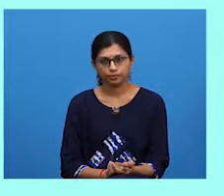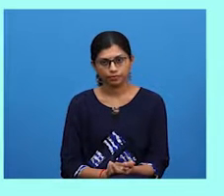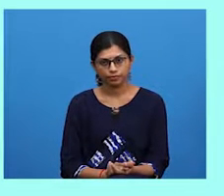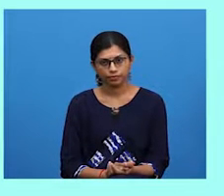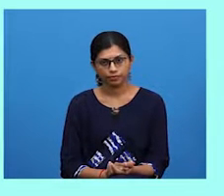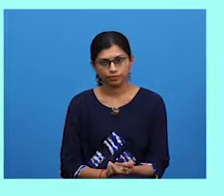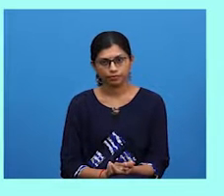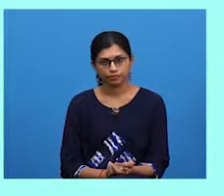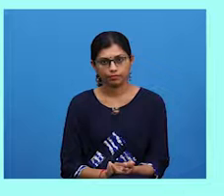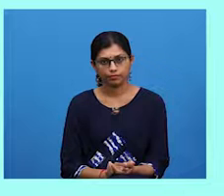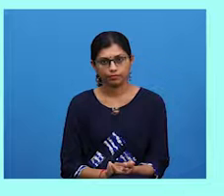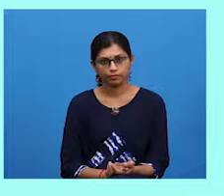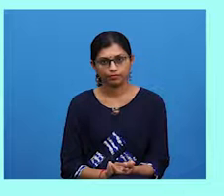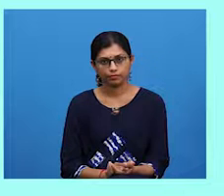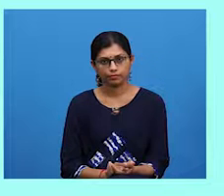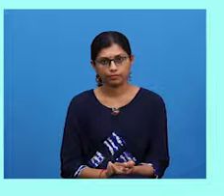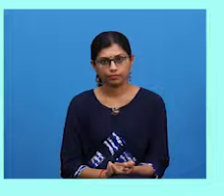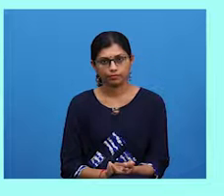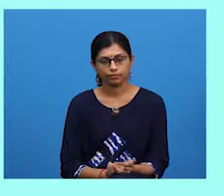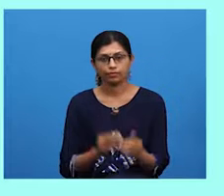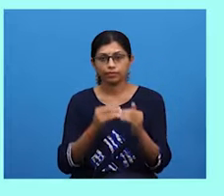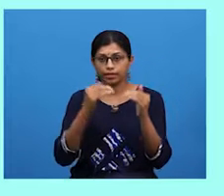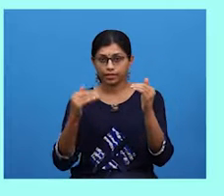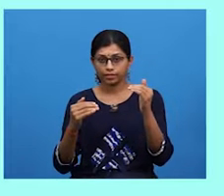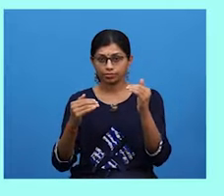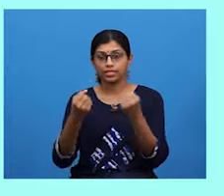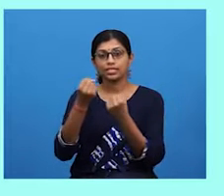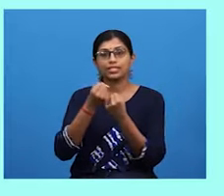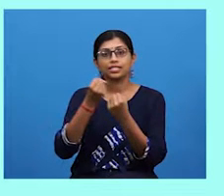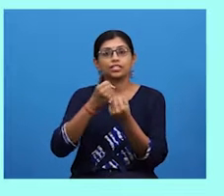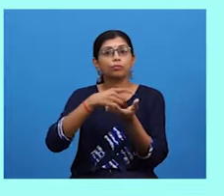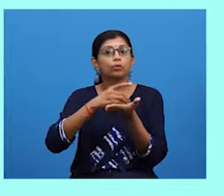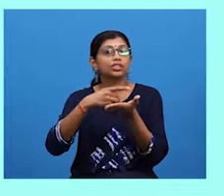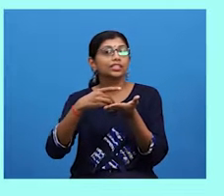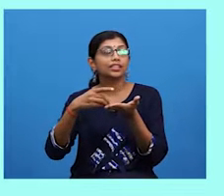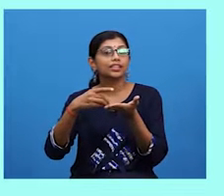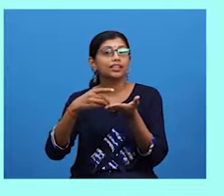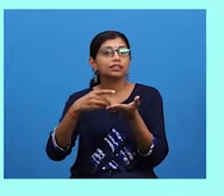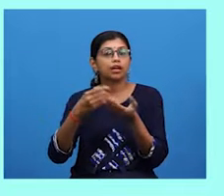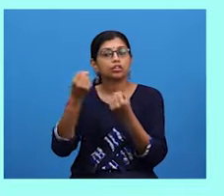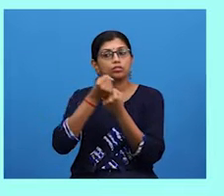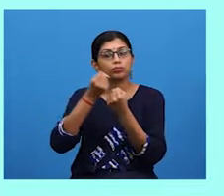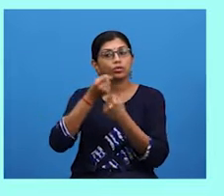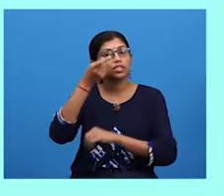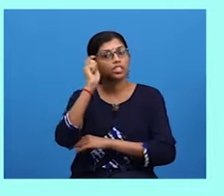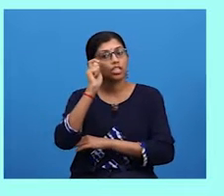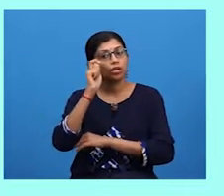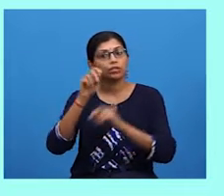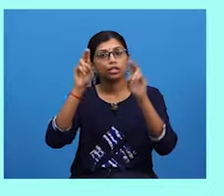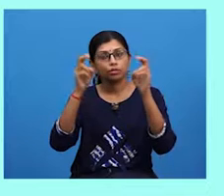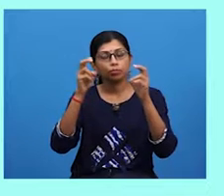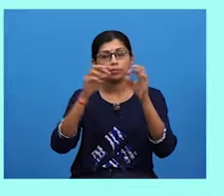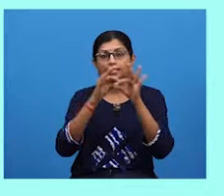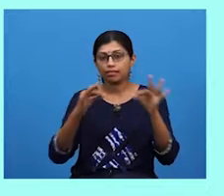That's TPS. That's messages that people usually shared are